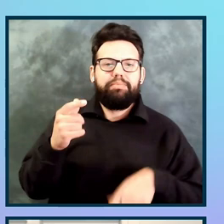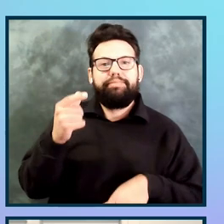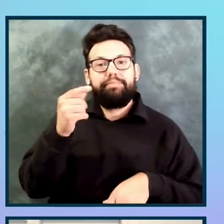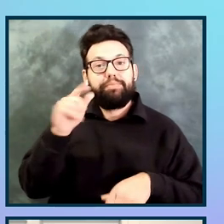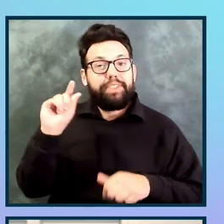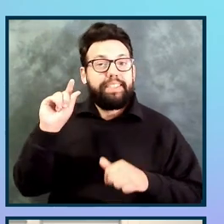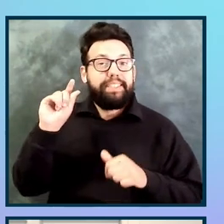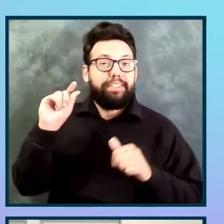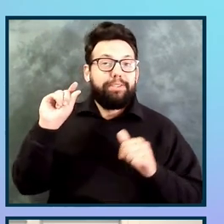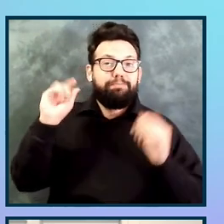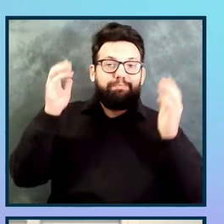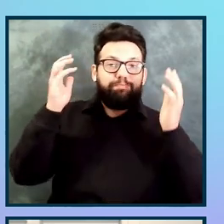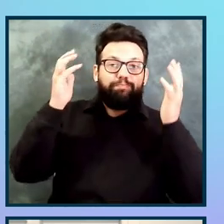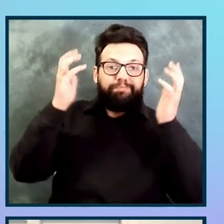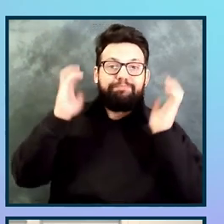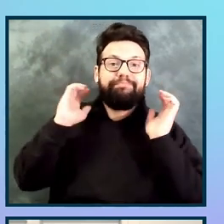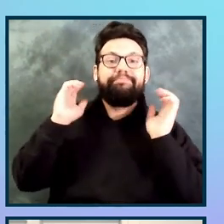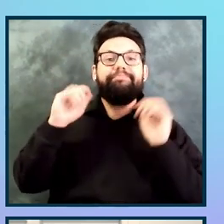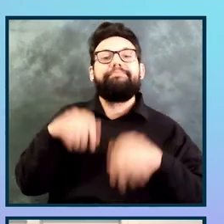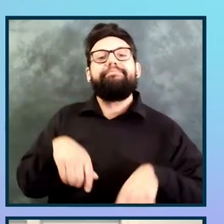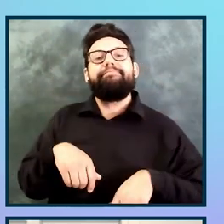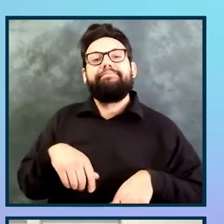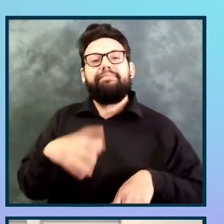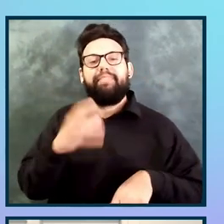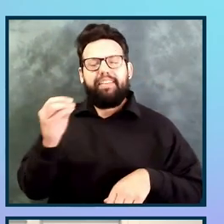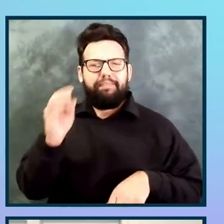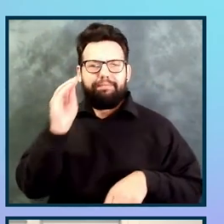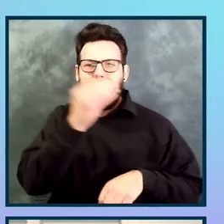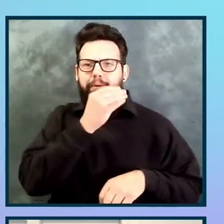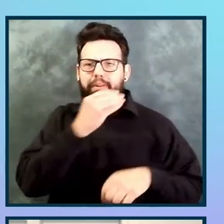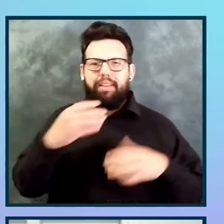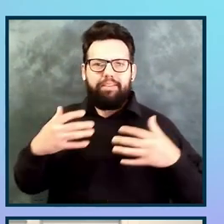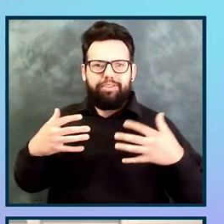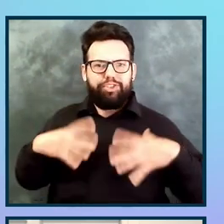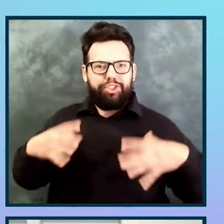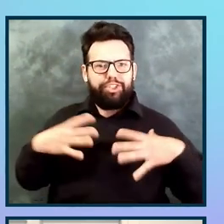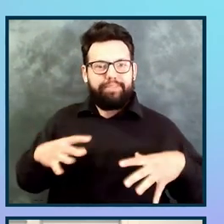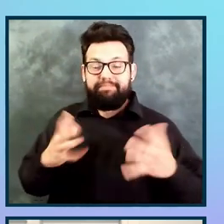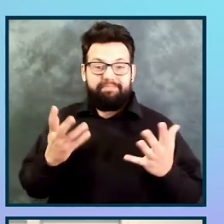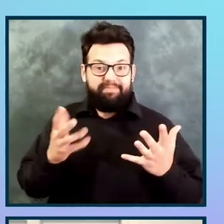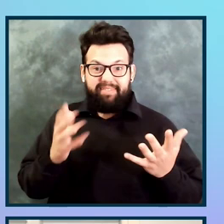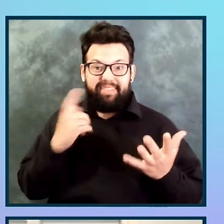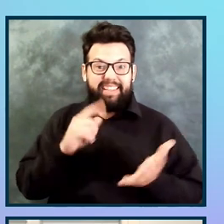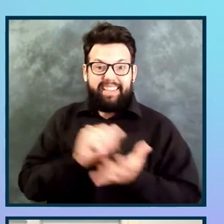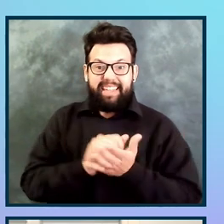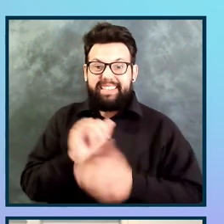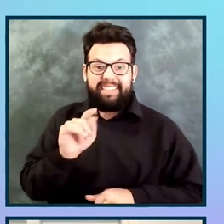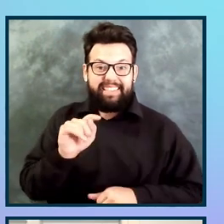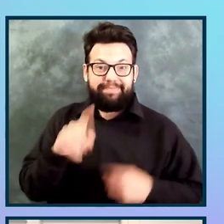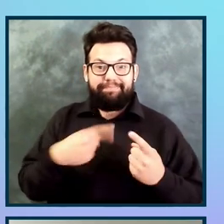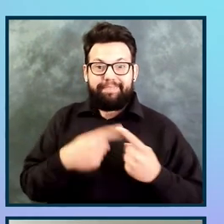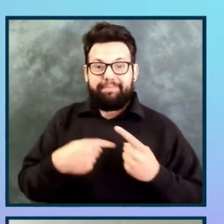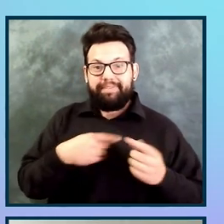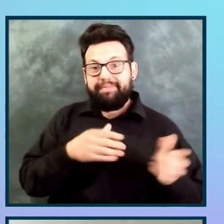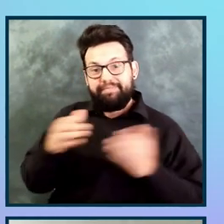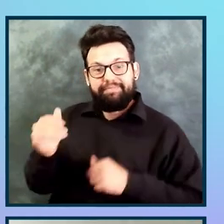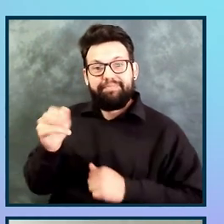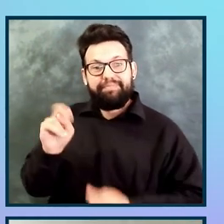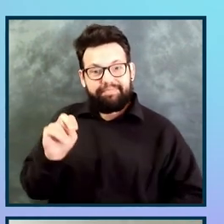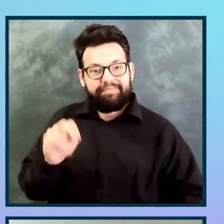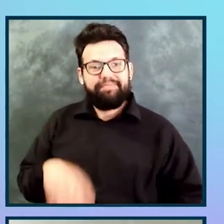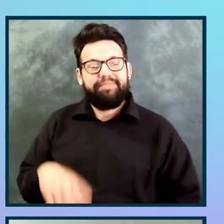floral top. And I think that's most of what there is to say about me. So, John? Thanks, Elle.